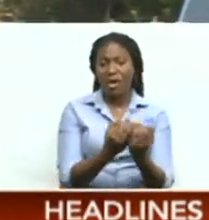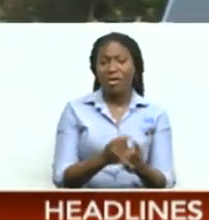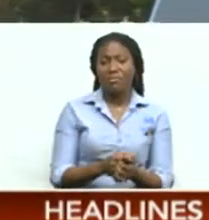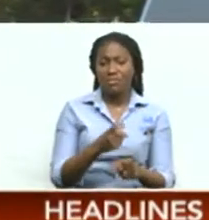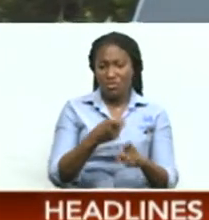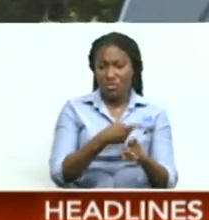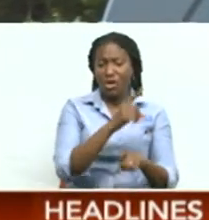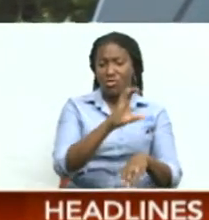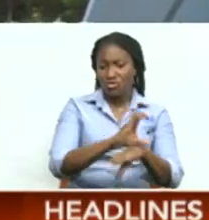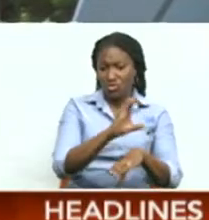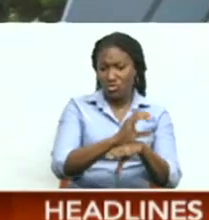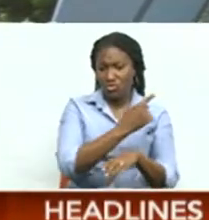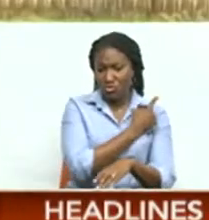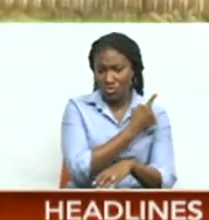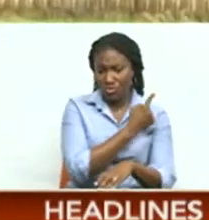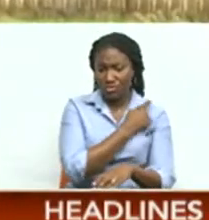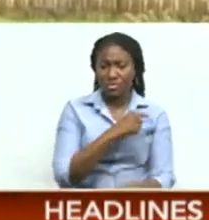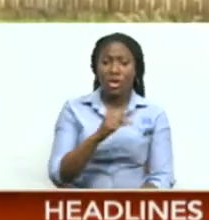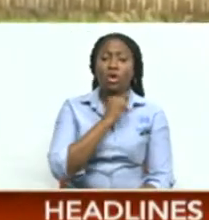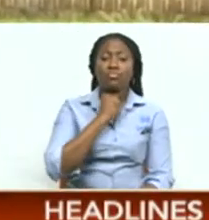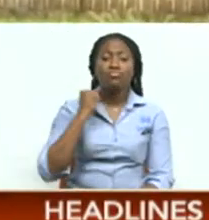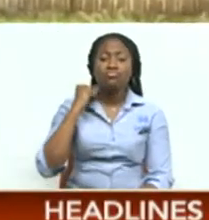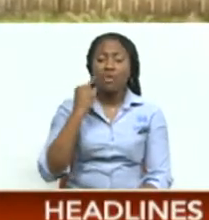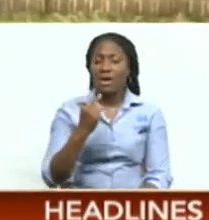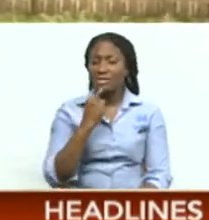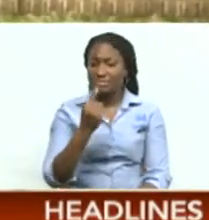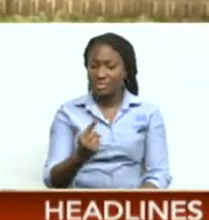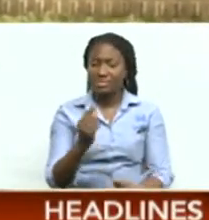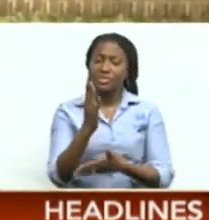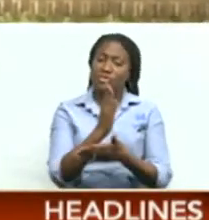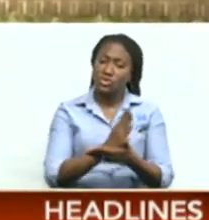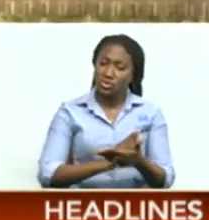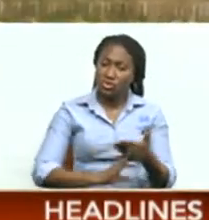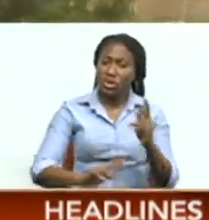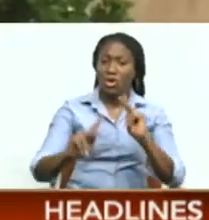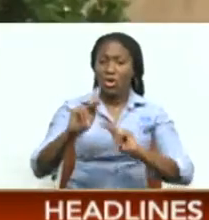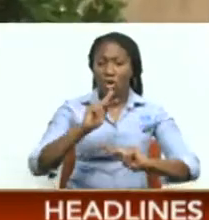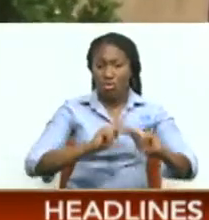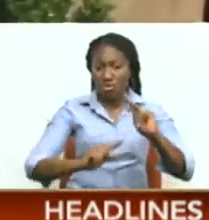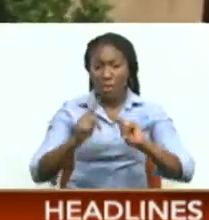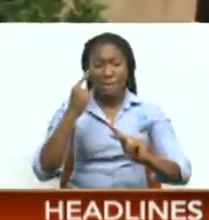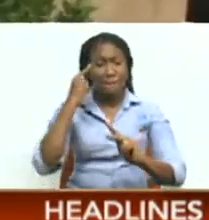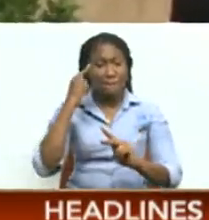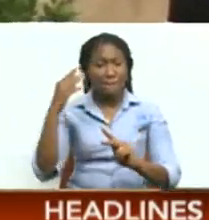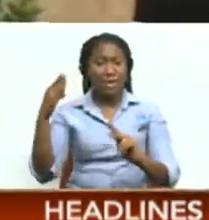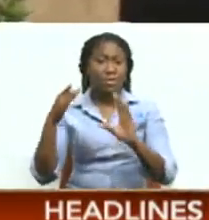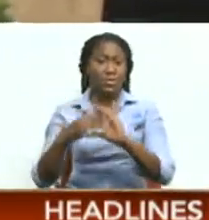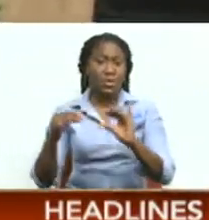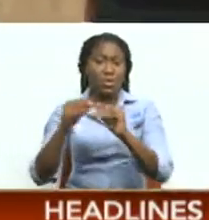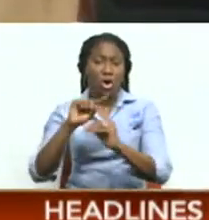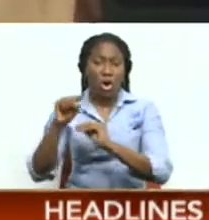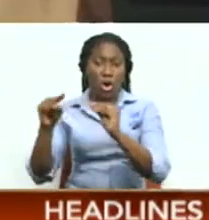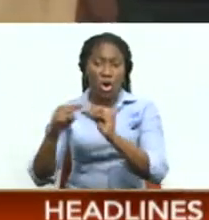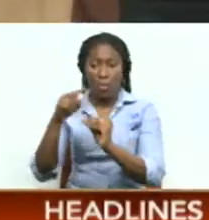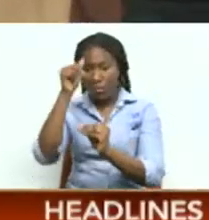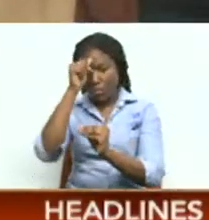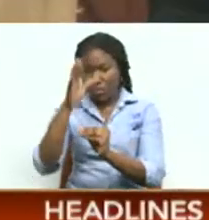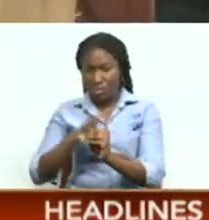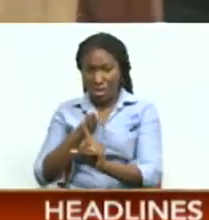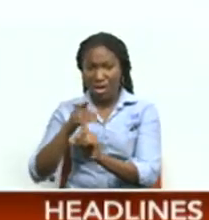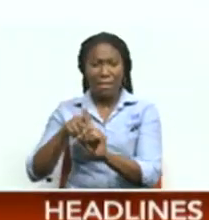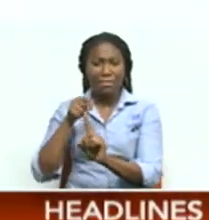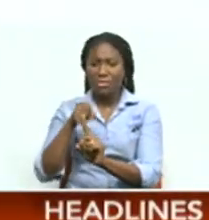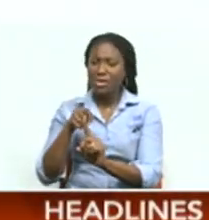Father Arnold Francis told the congregation that some of them may have been inclined to believe the reports about Andrew, who he says is not